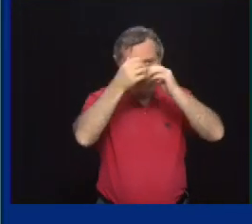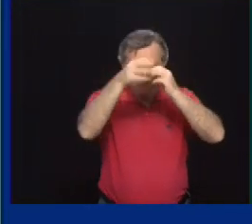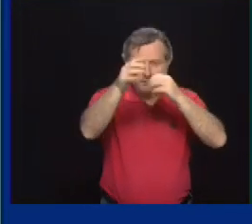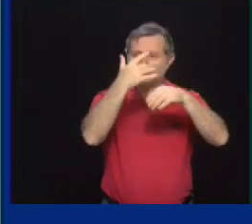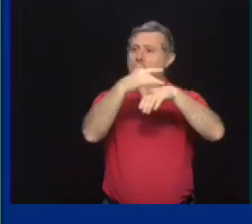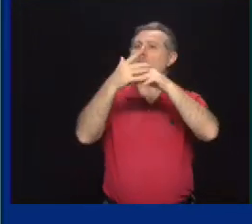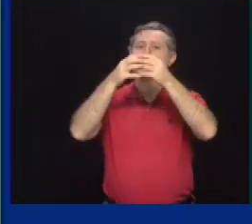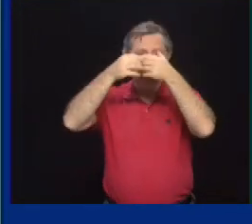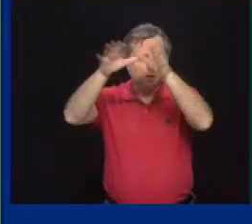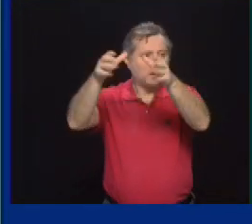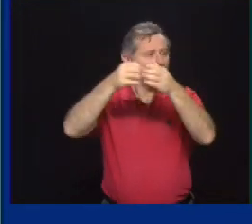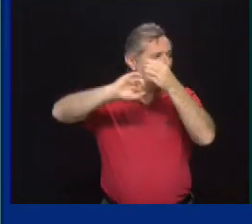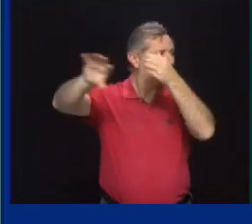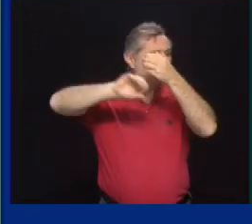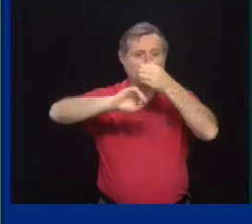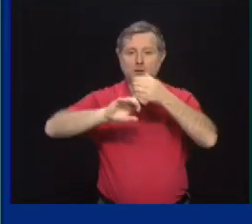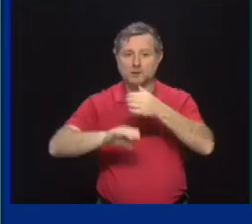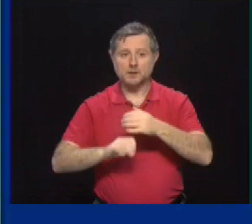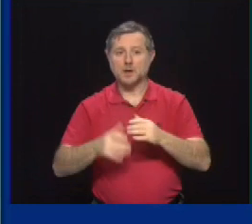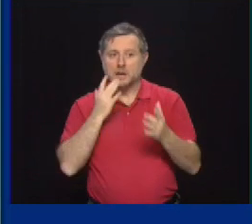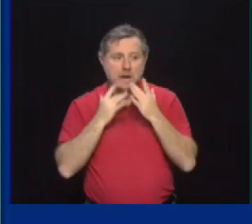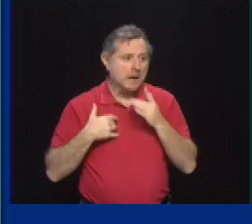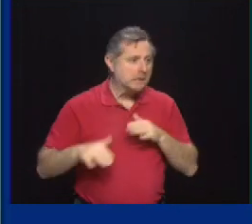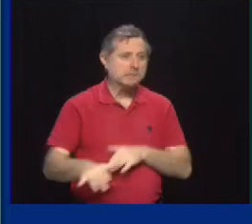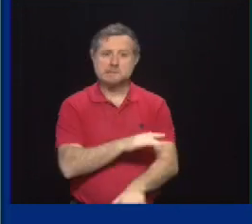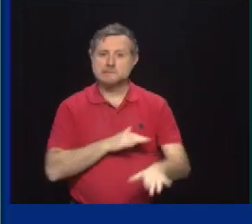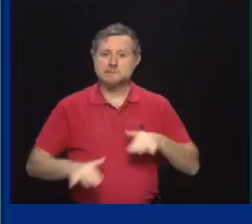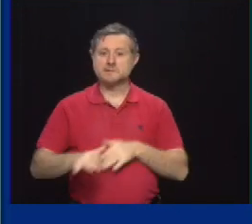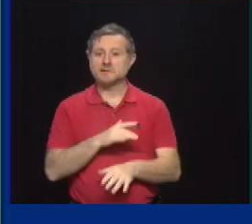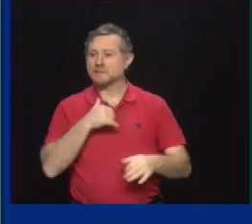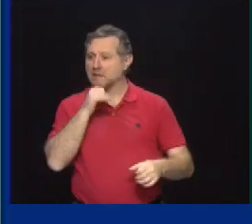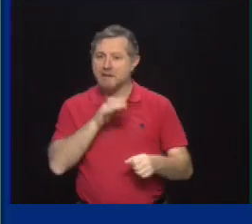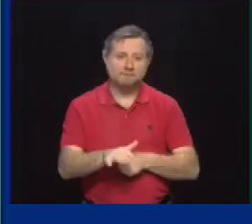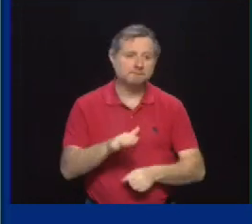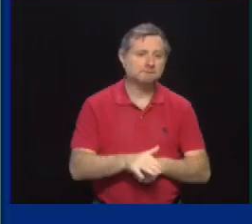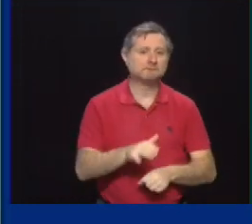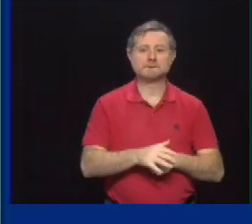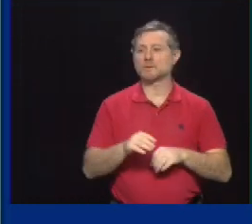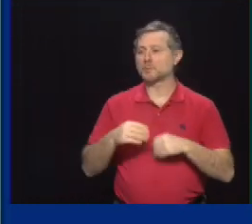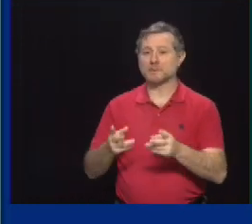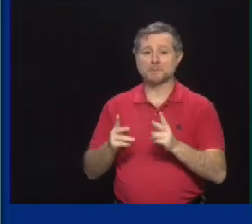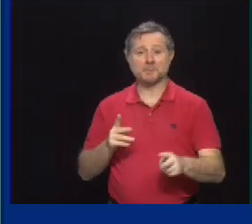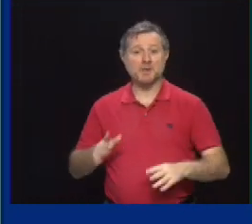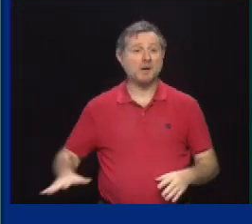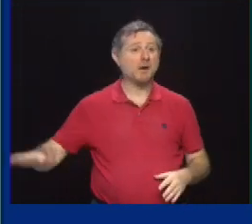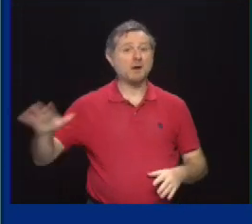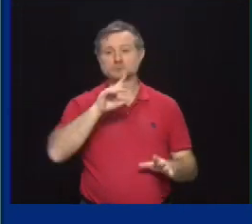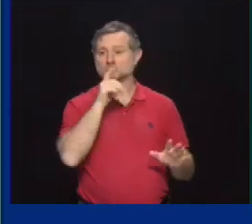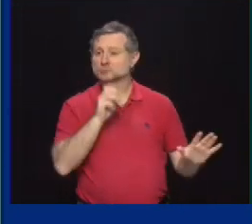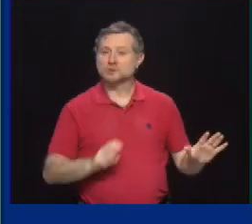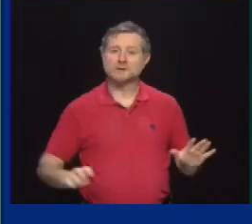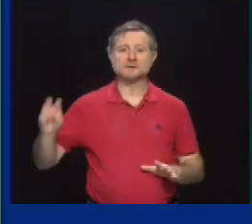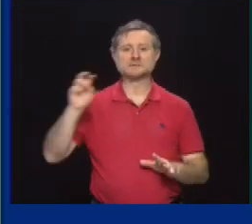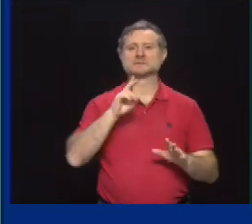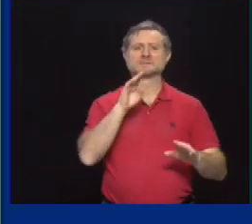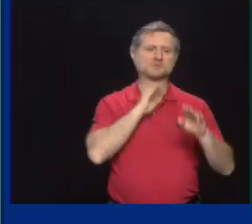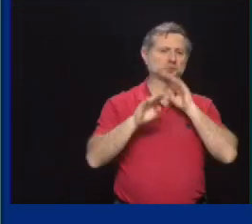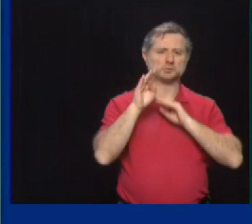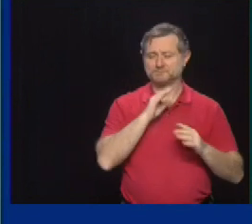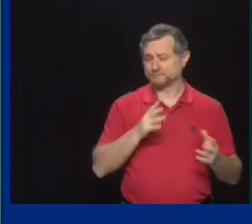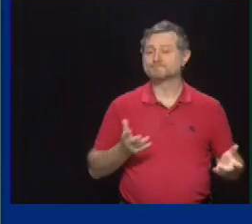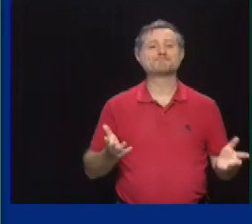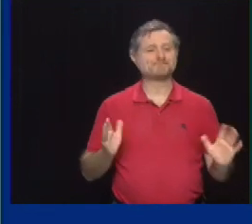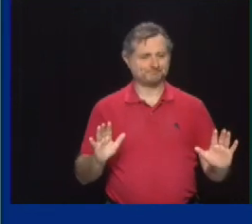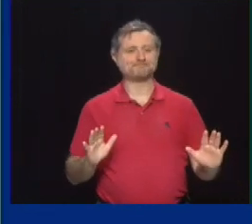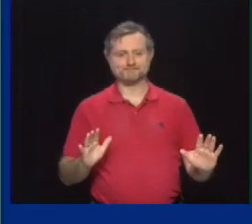the supplies were in short supply. People were traveling all over the state. There was a lot of frustration. So we will not